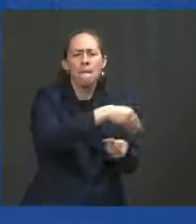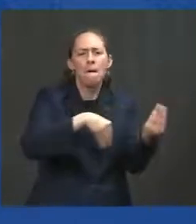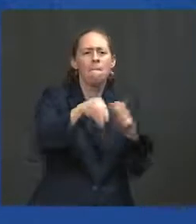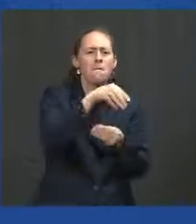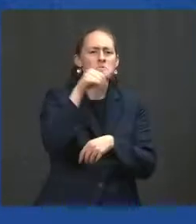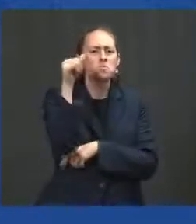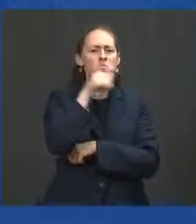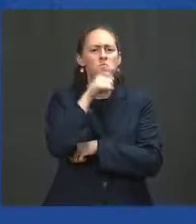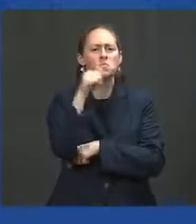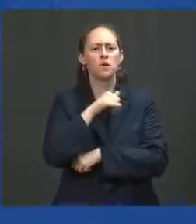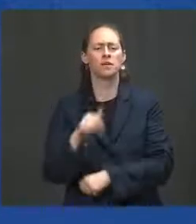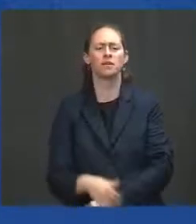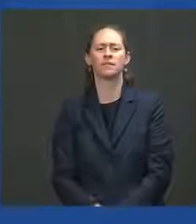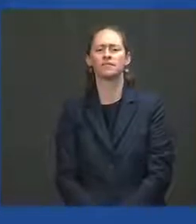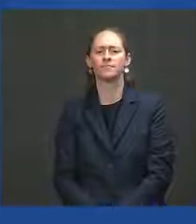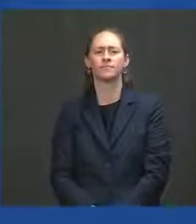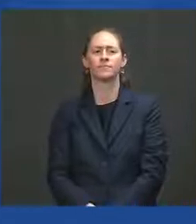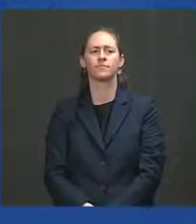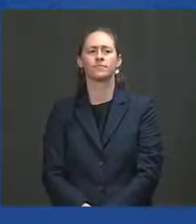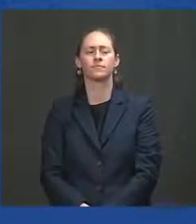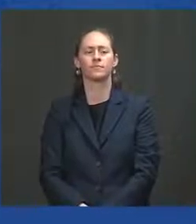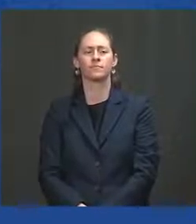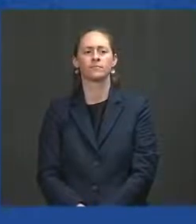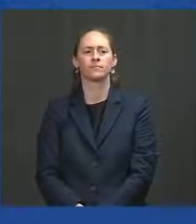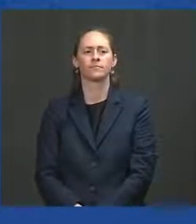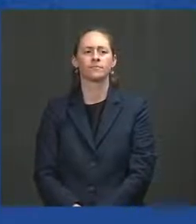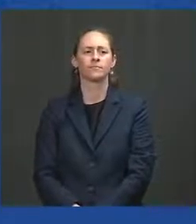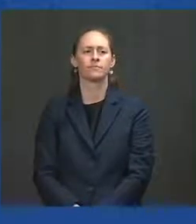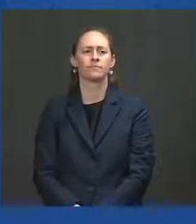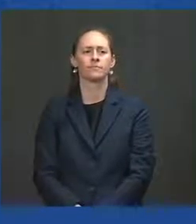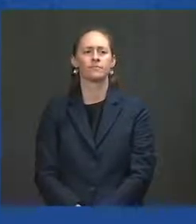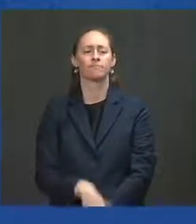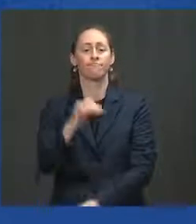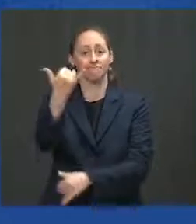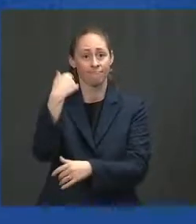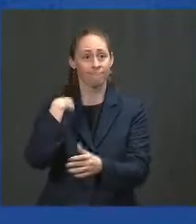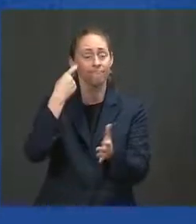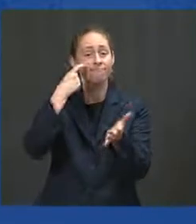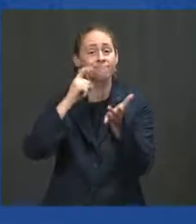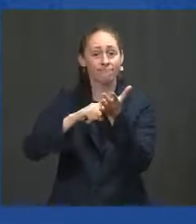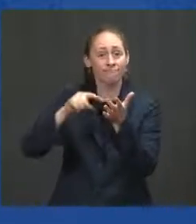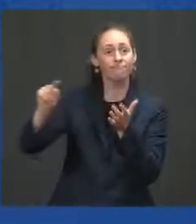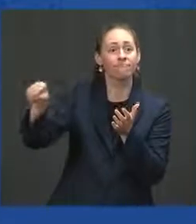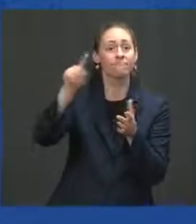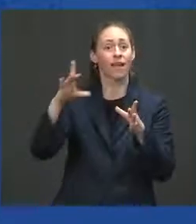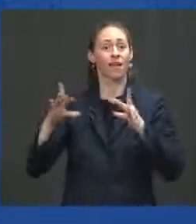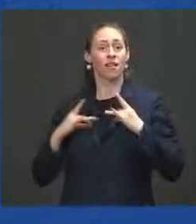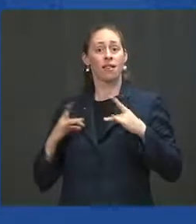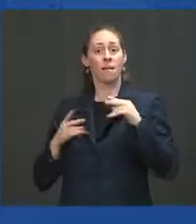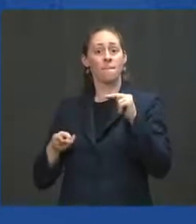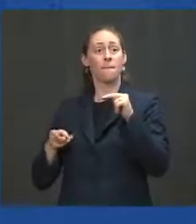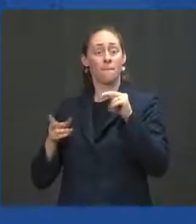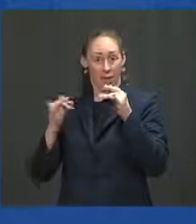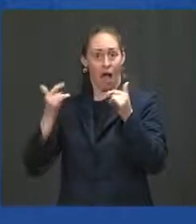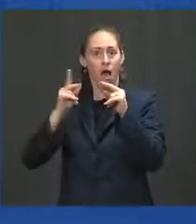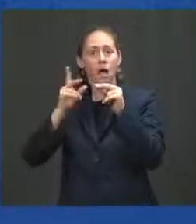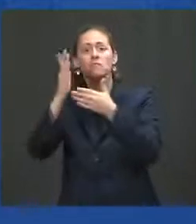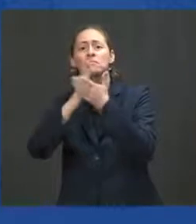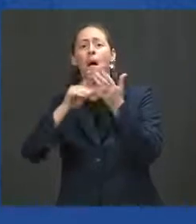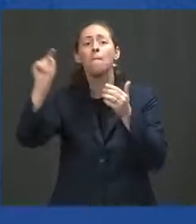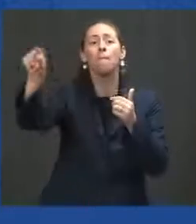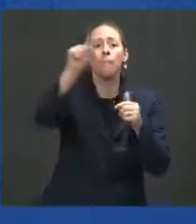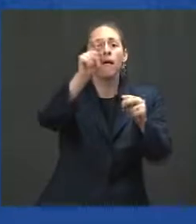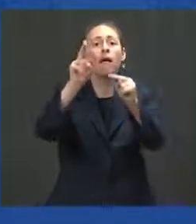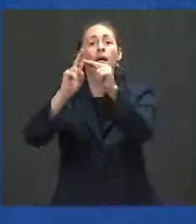initial signs that cases may be declining in a few places, nationwide cases are still rising, especially among the